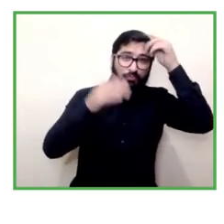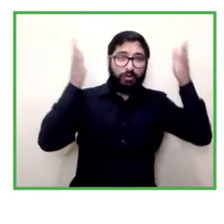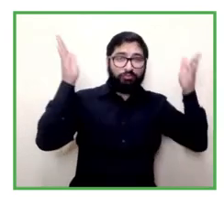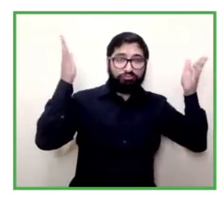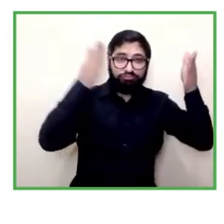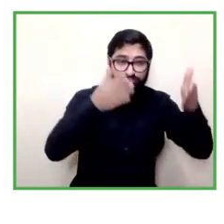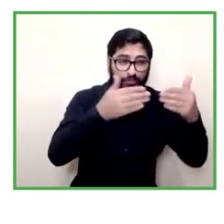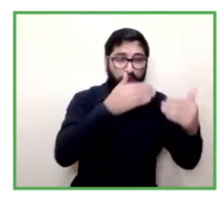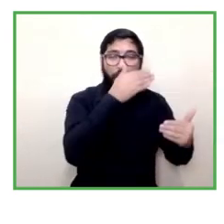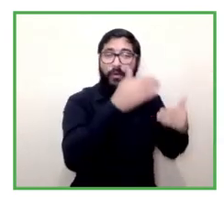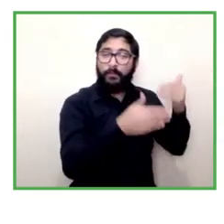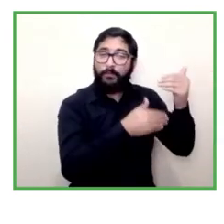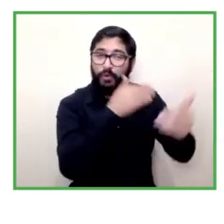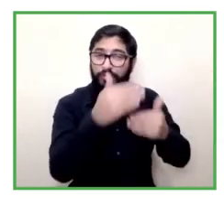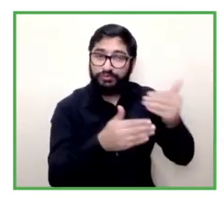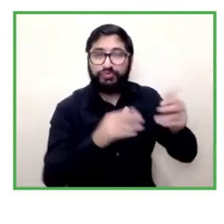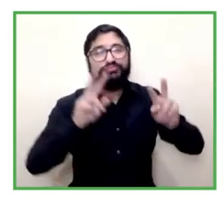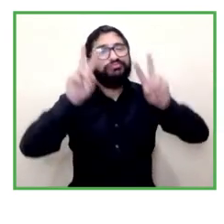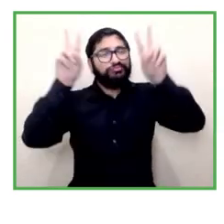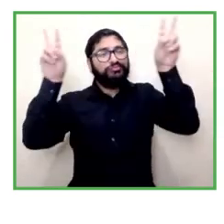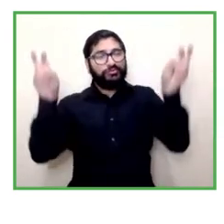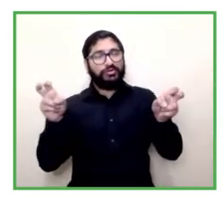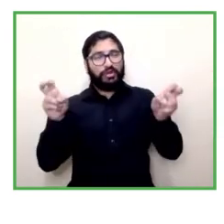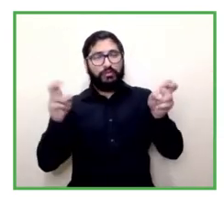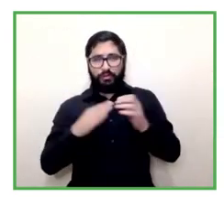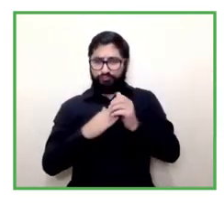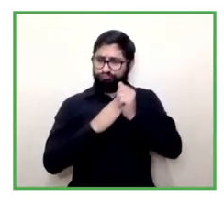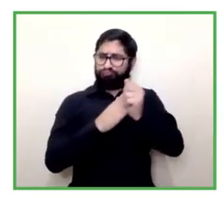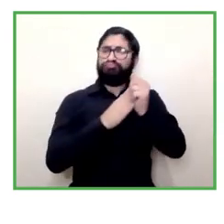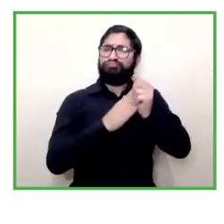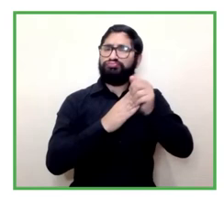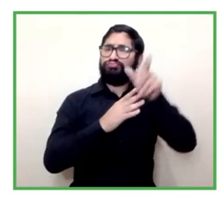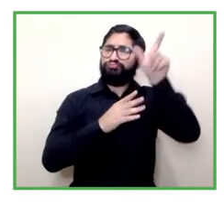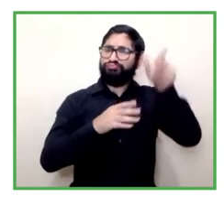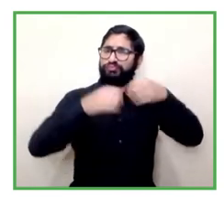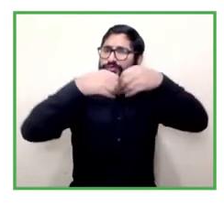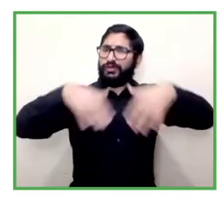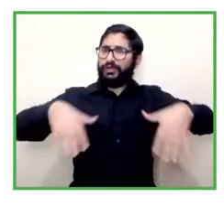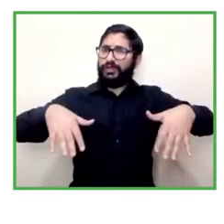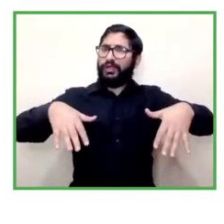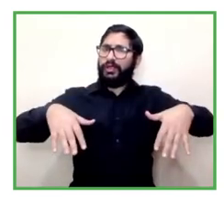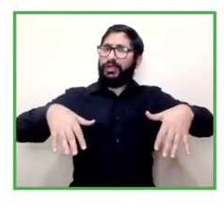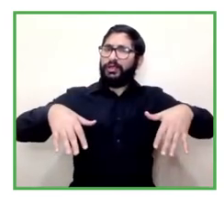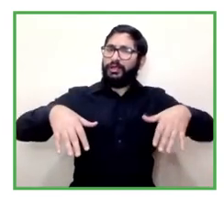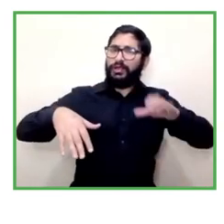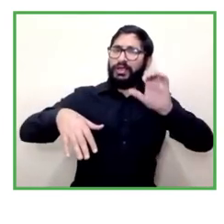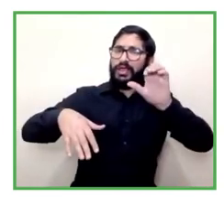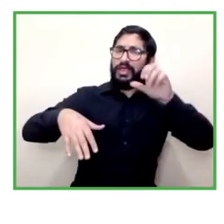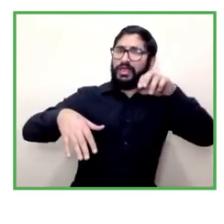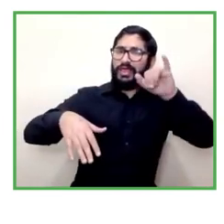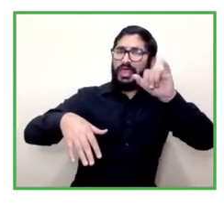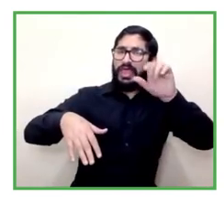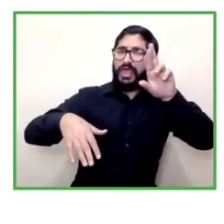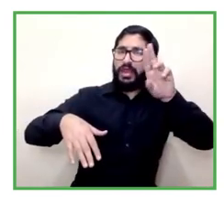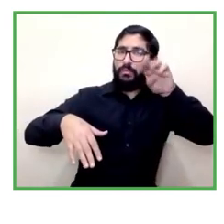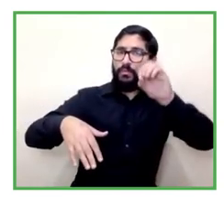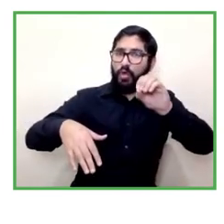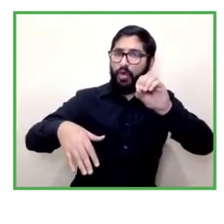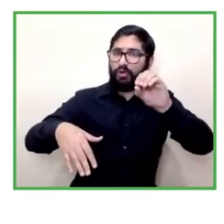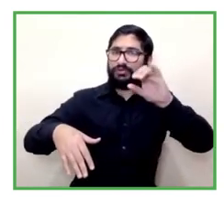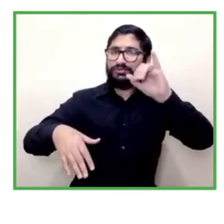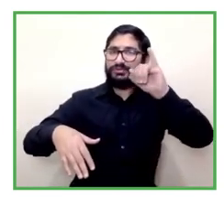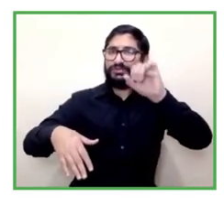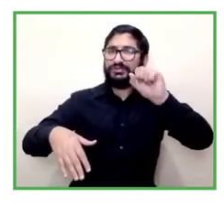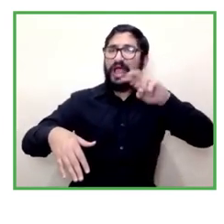linked to the patriarchy so the hegemonization of the biomedical